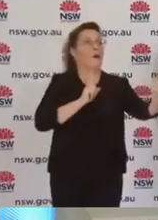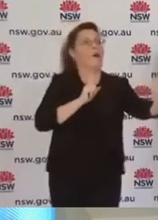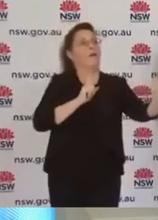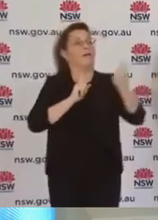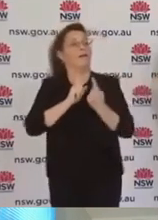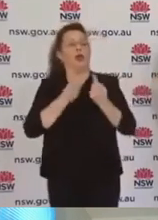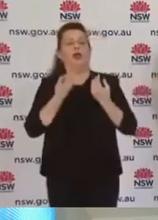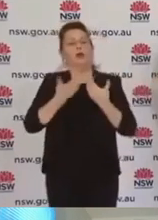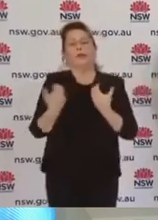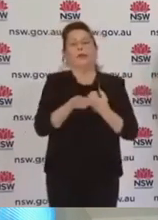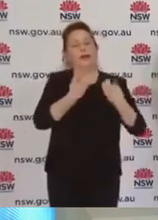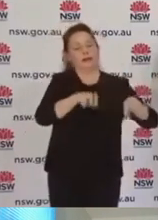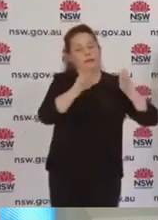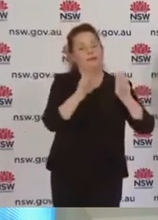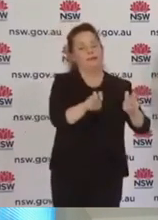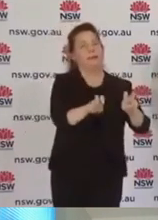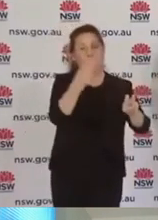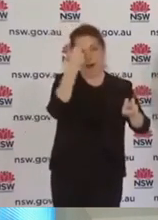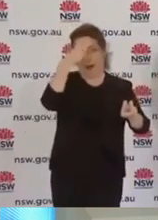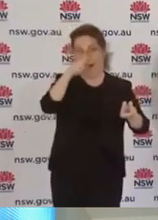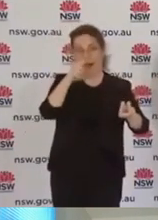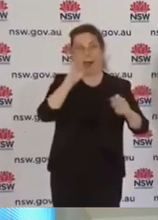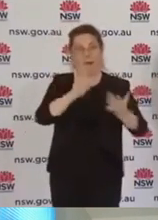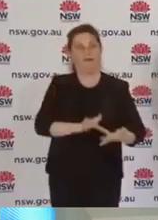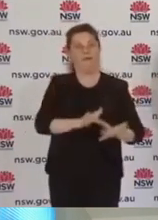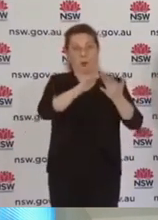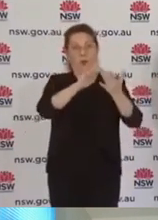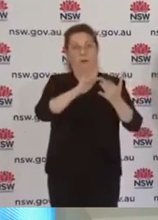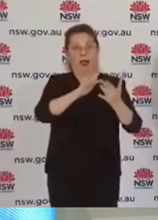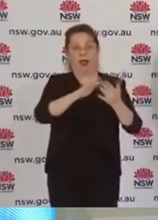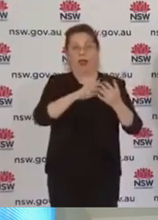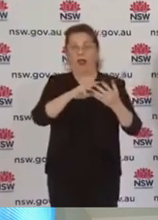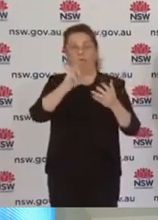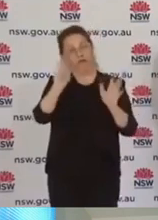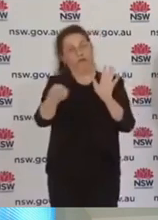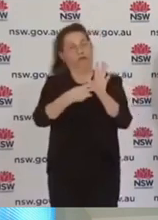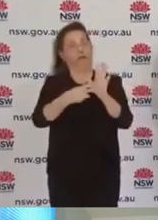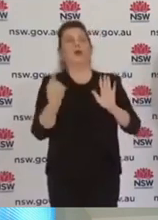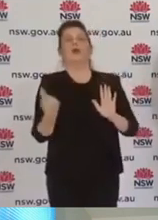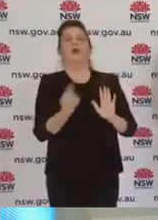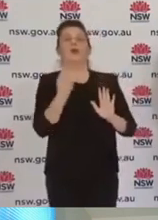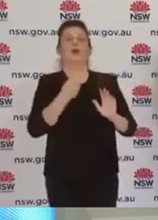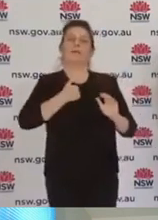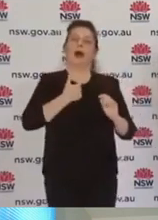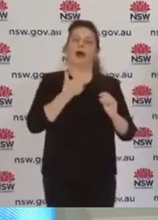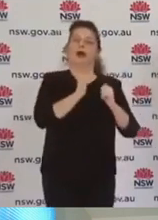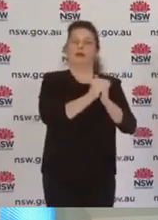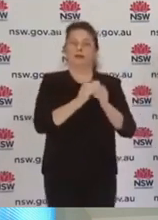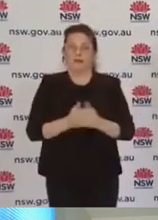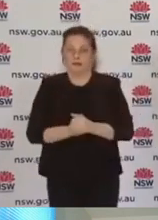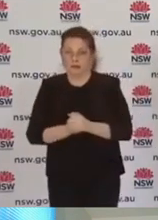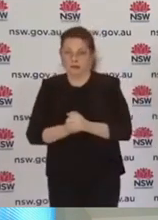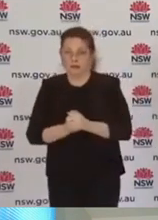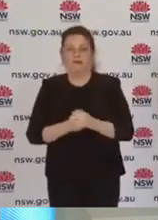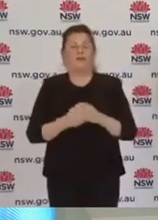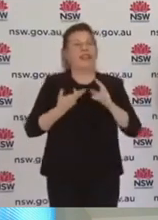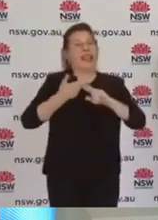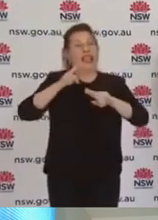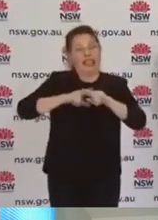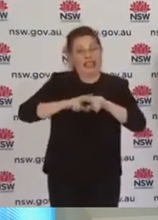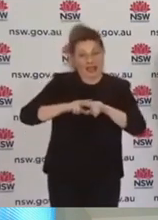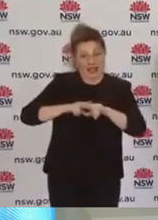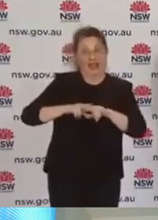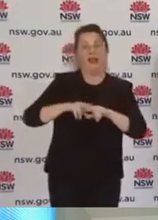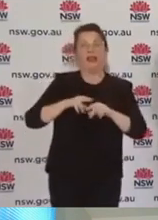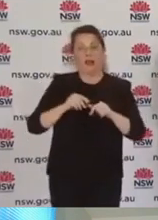whether you're an authorised worker, whether you're travelling to a second home because you might be a worker utilising a second home, or whether you're inspecting real